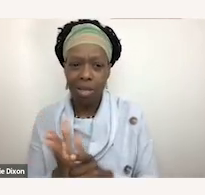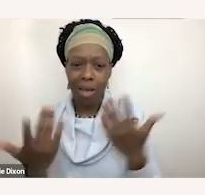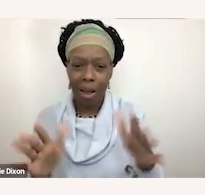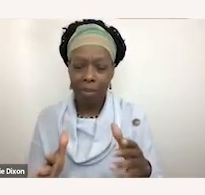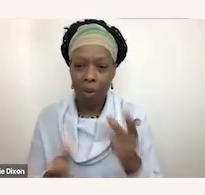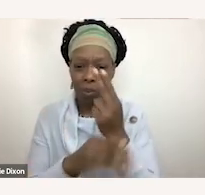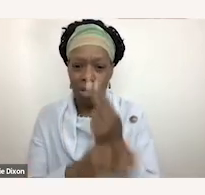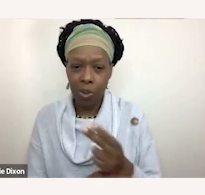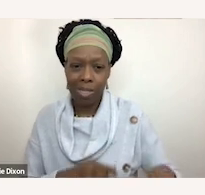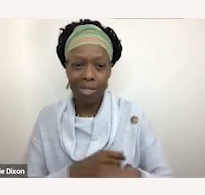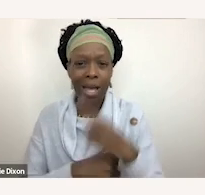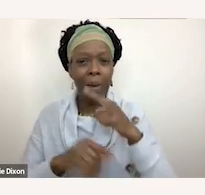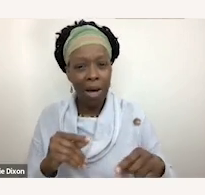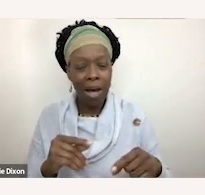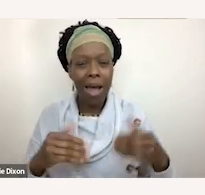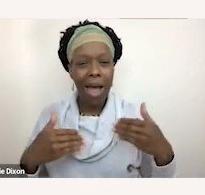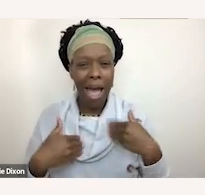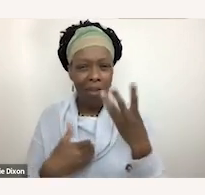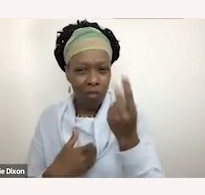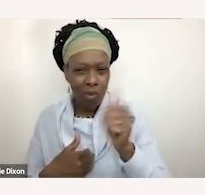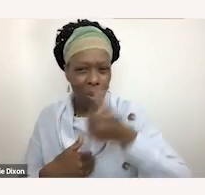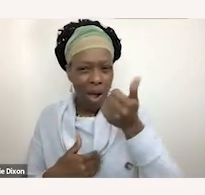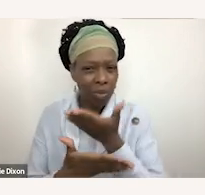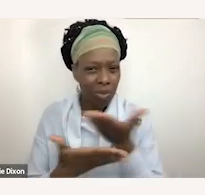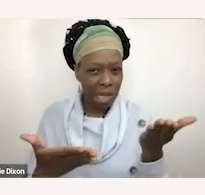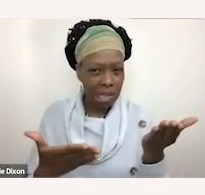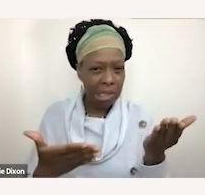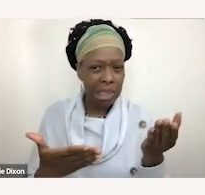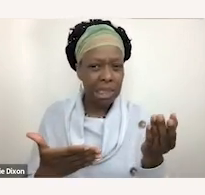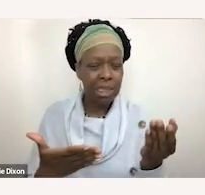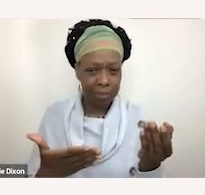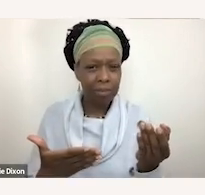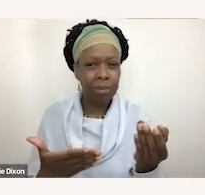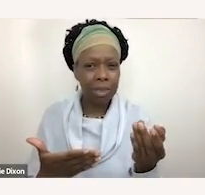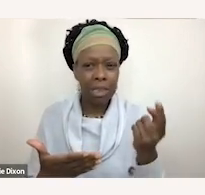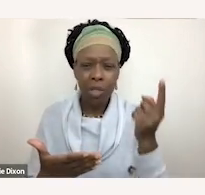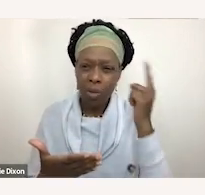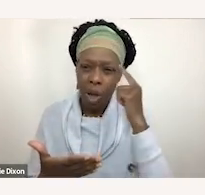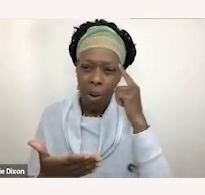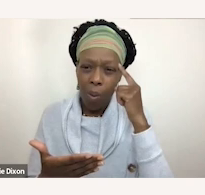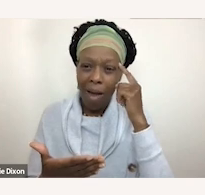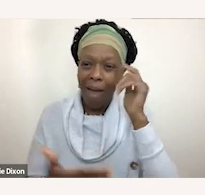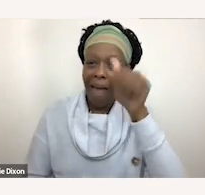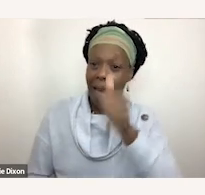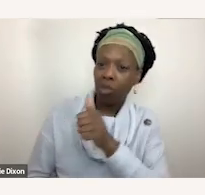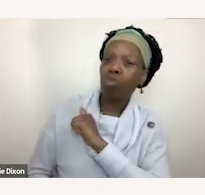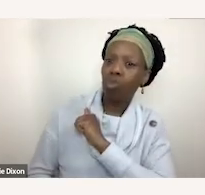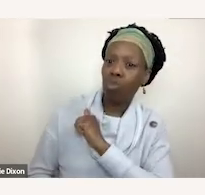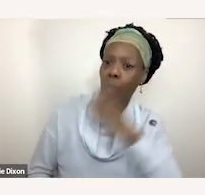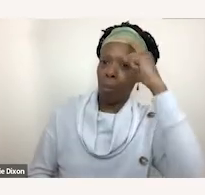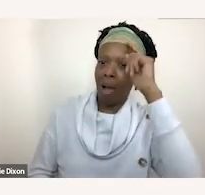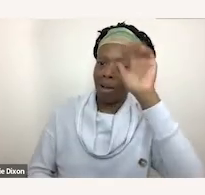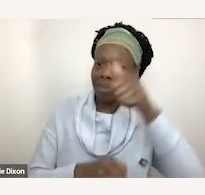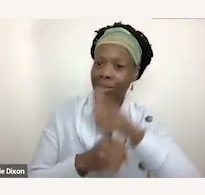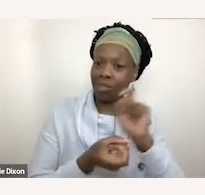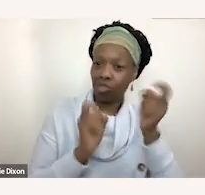amazing but there's still a few other things when we think about well what about attitudinal shift what about those different things about going